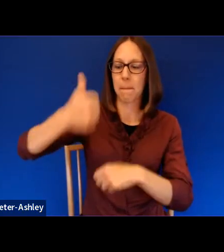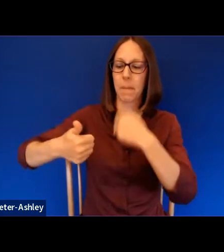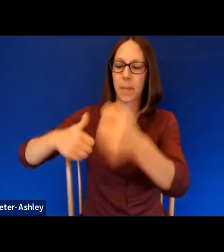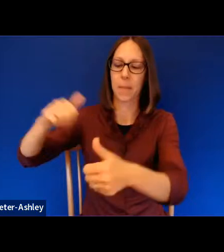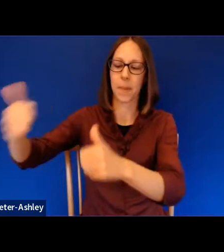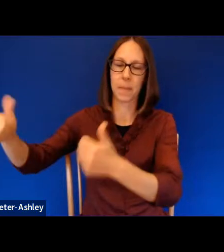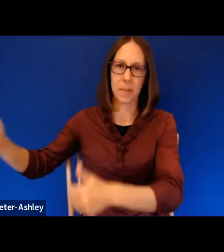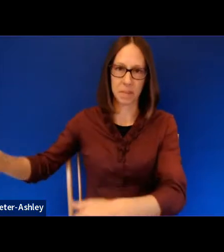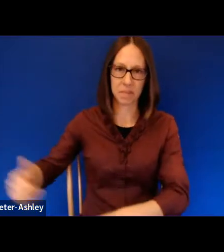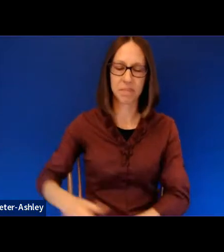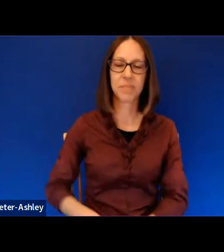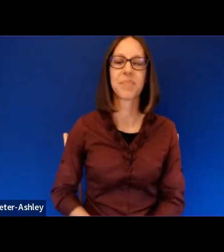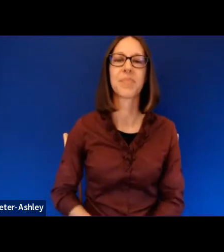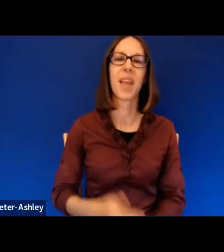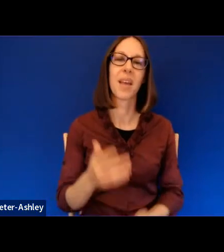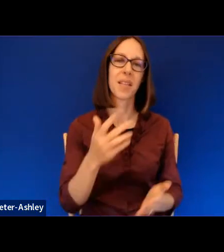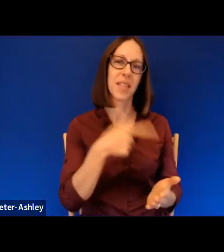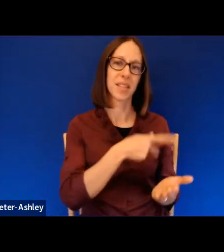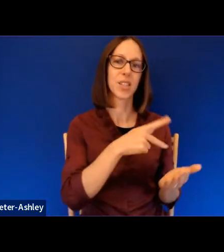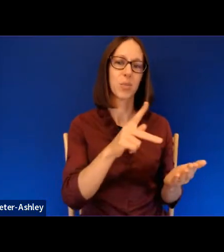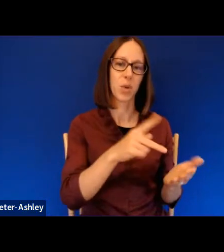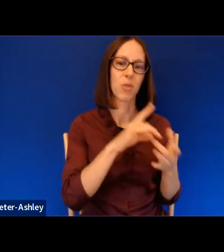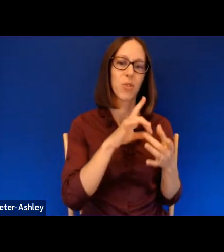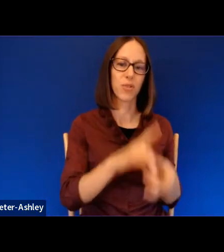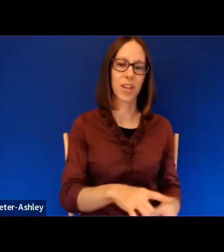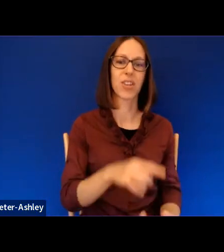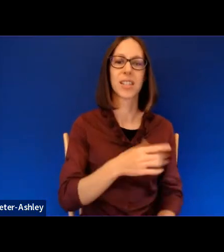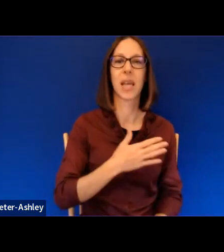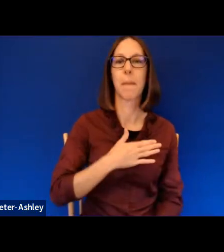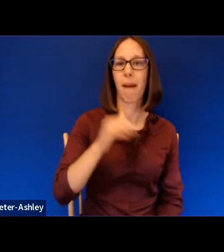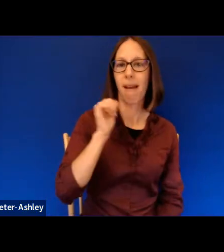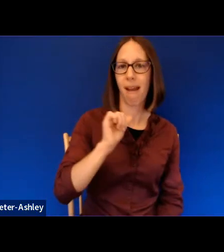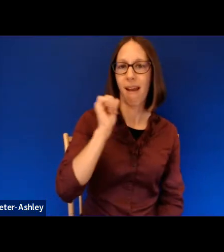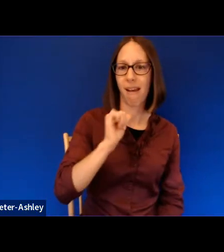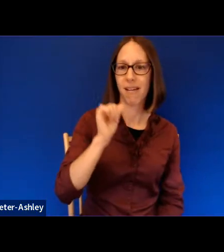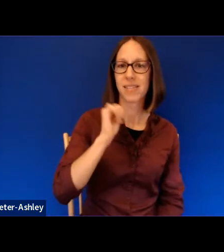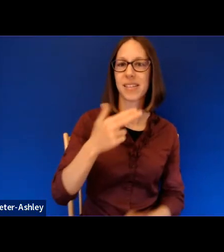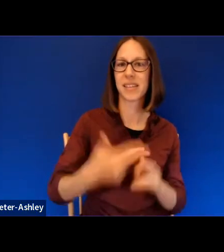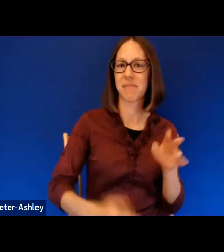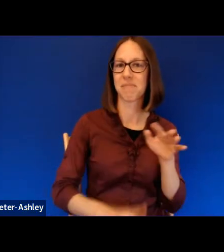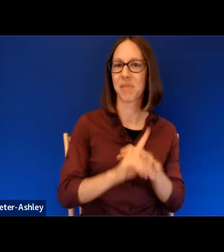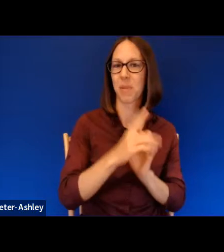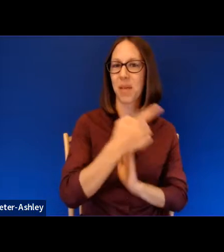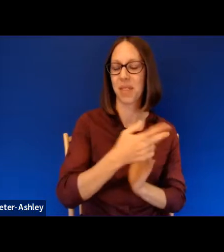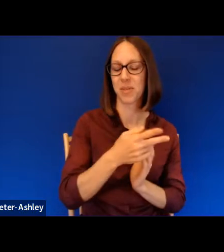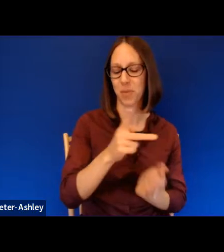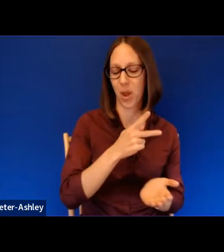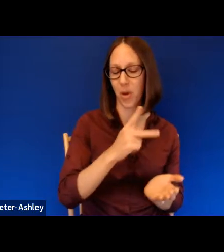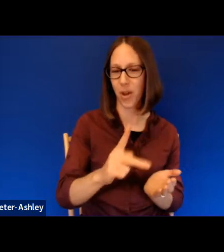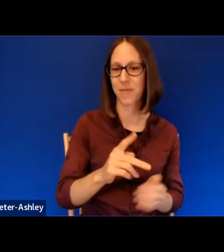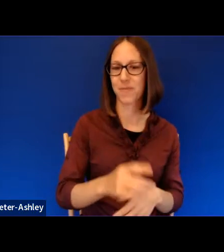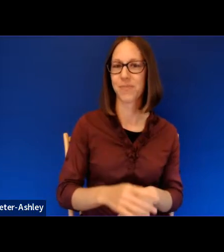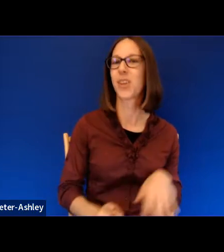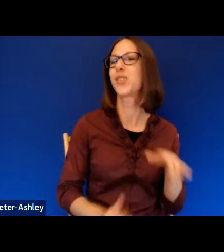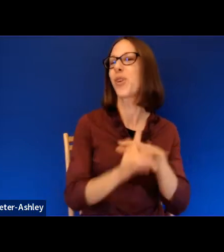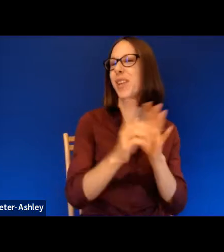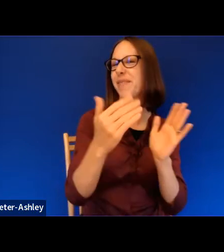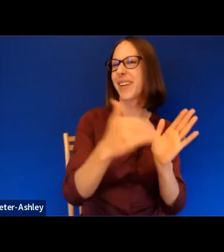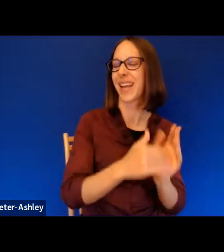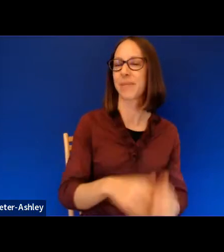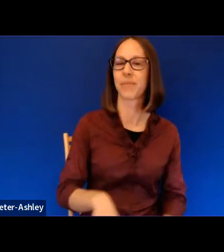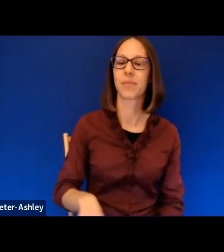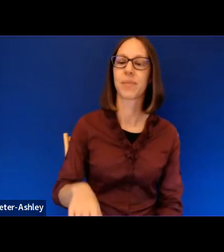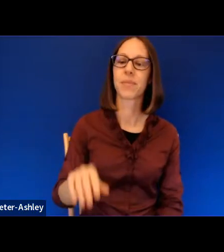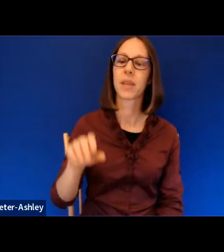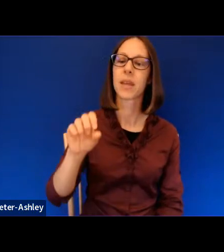Uh, one of my aunties, if not a couple, appear in this poem. Okay. Or I should say reappear. Sandy